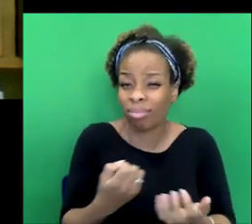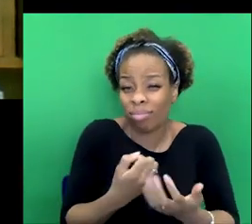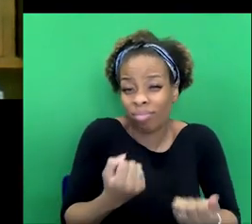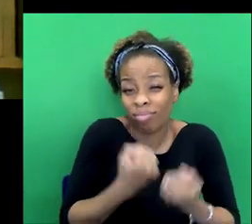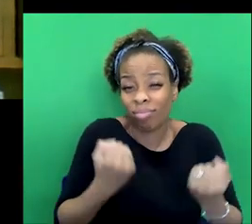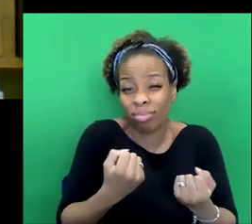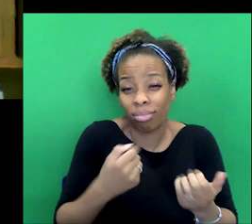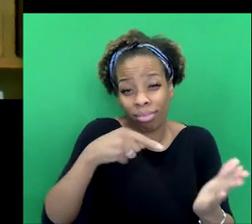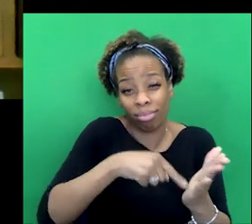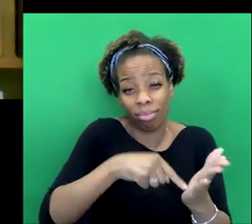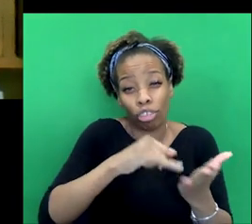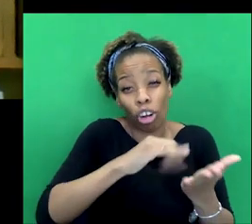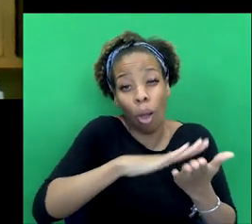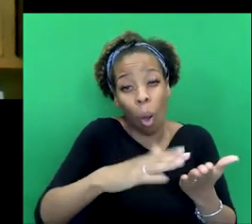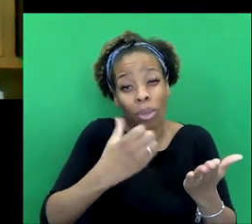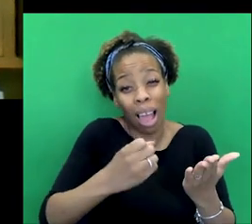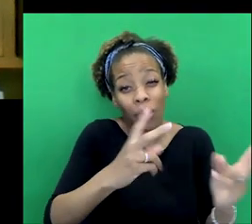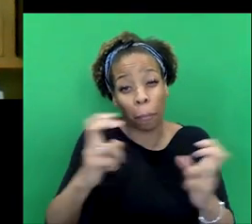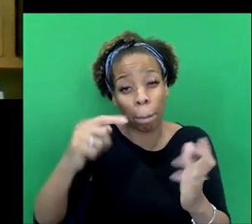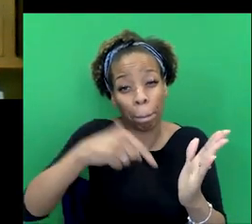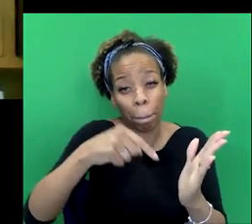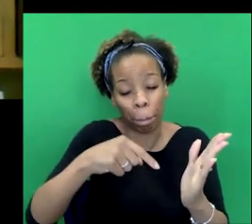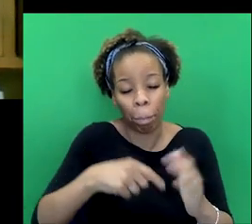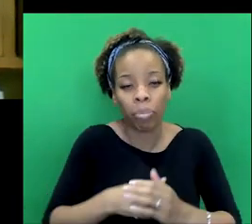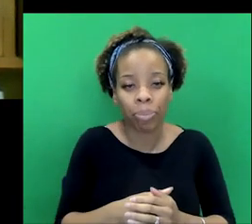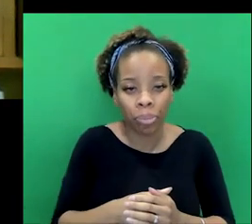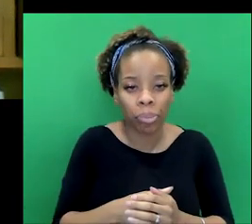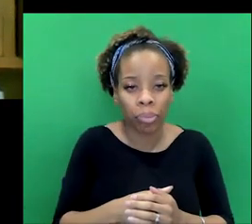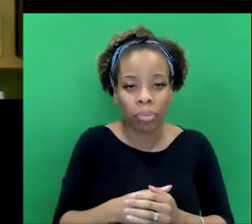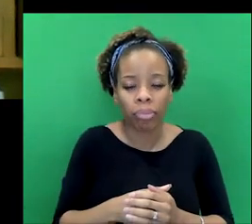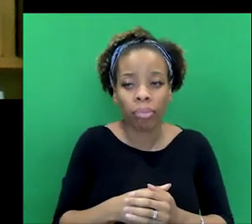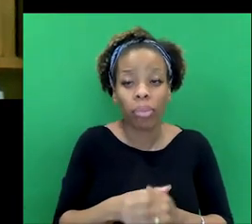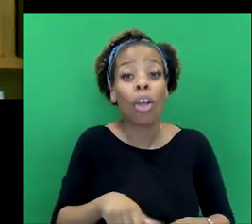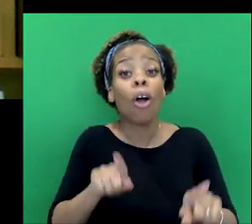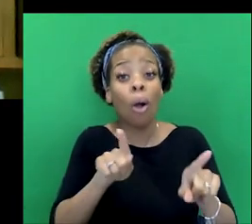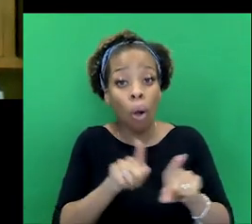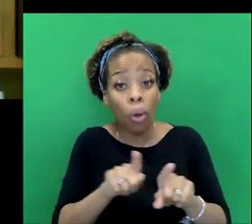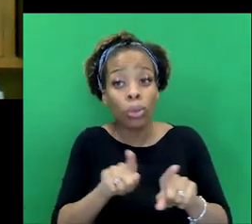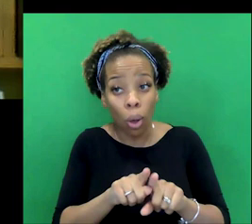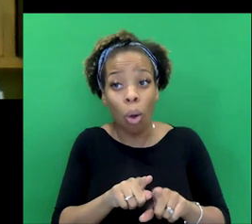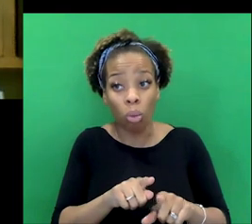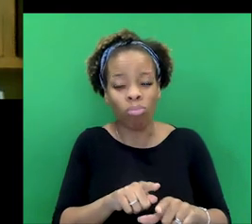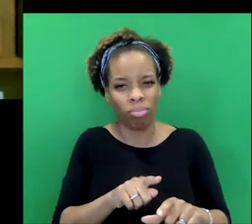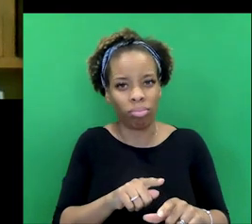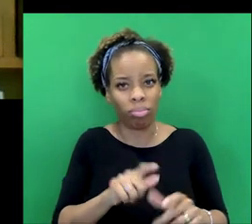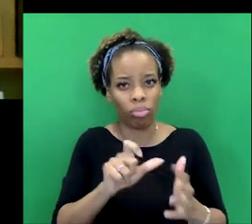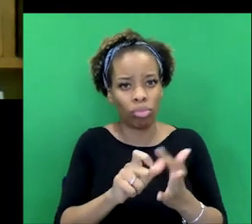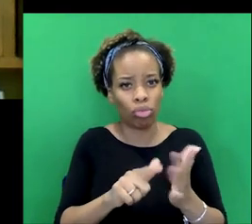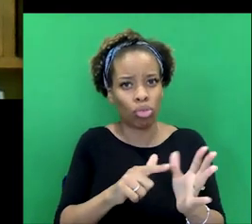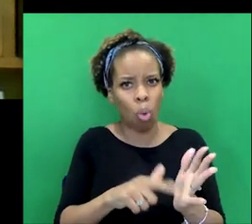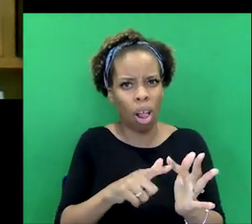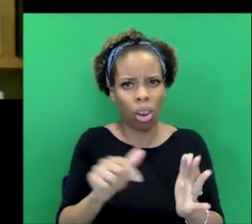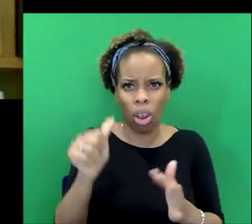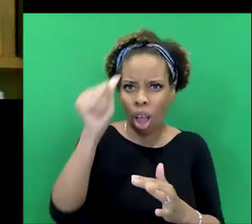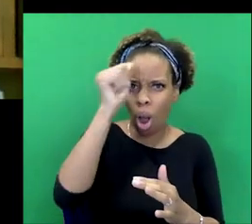Doyle's writing in his Sherlock Holmes stories. And Doyle, I think as well, has a great sense of himself as a